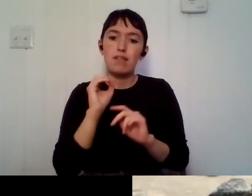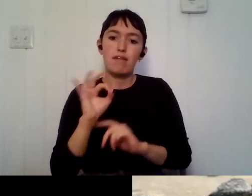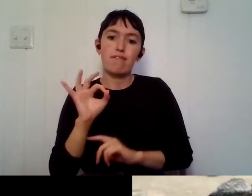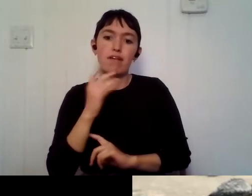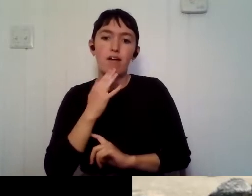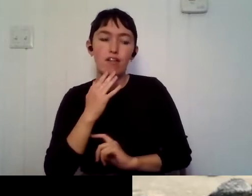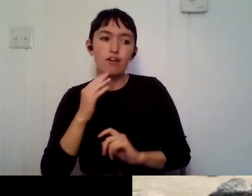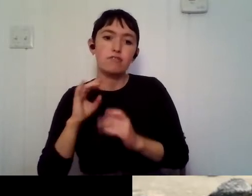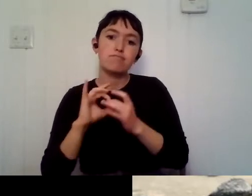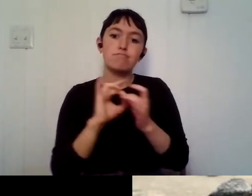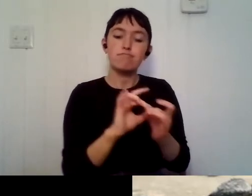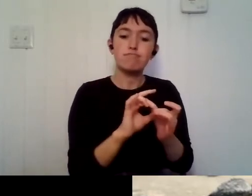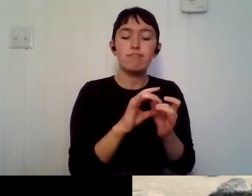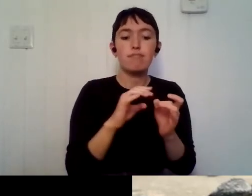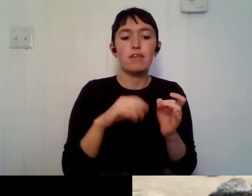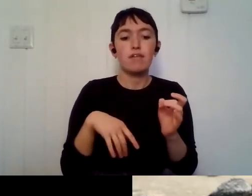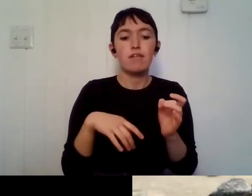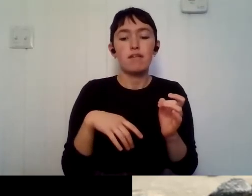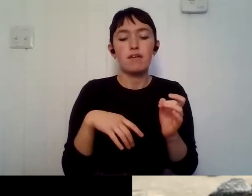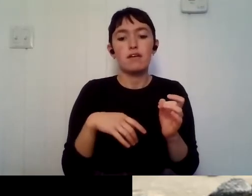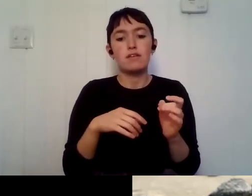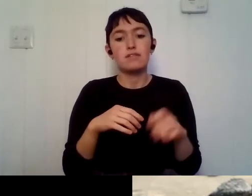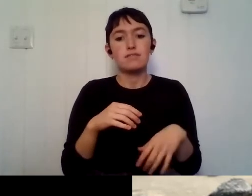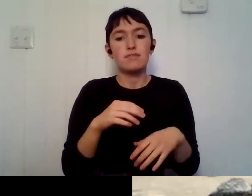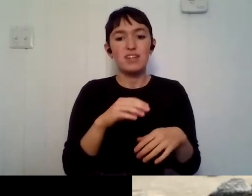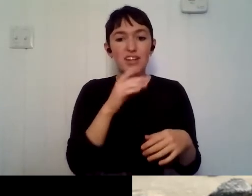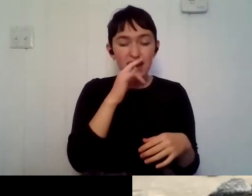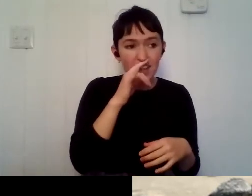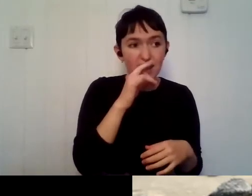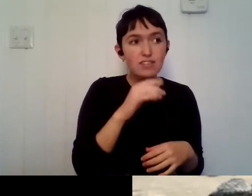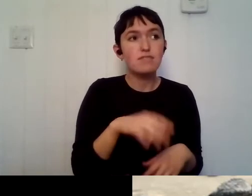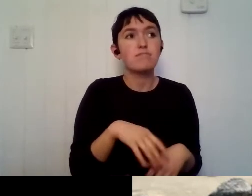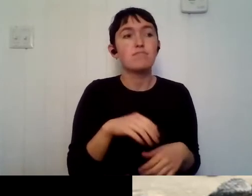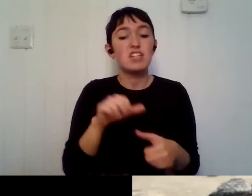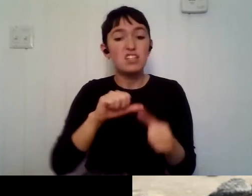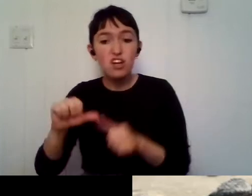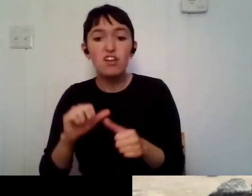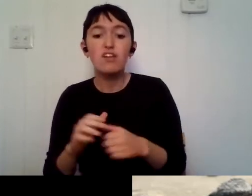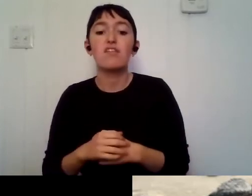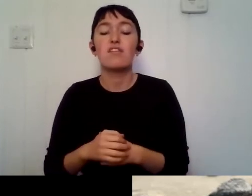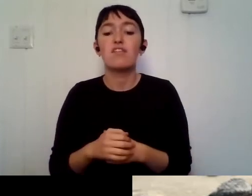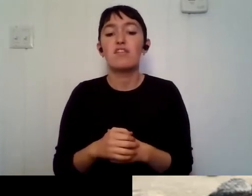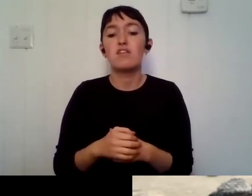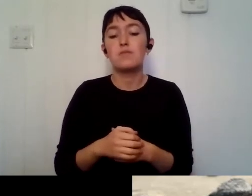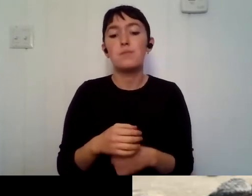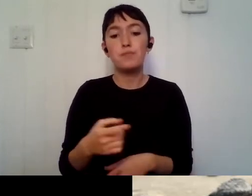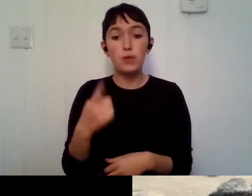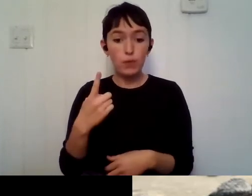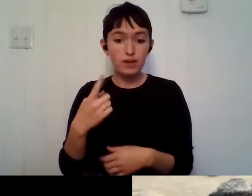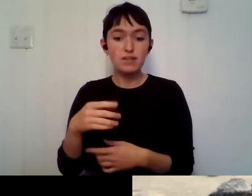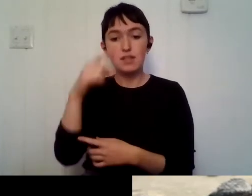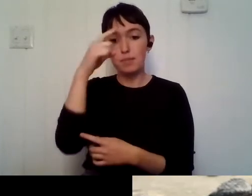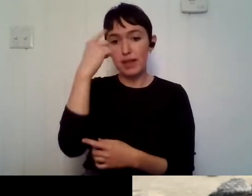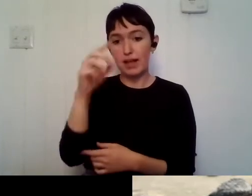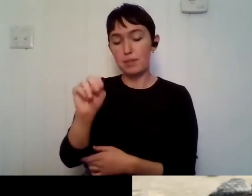um, and, um, to kids as well. And one of those, um, organizations is black and marine science. I'm the